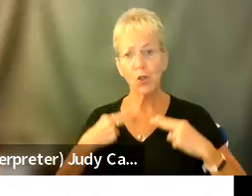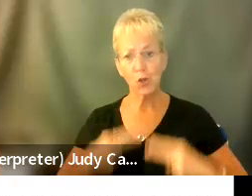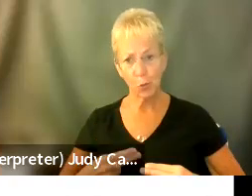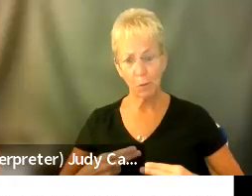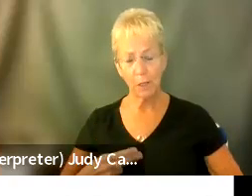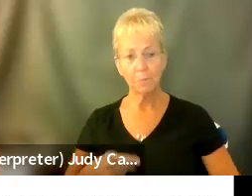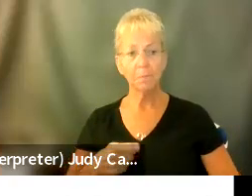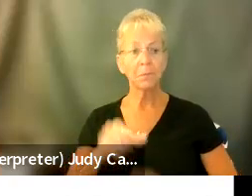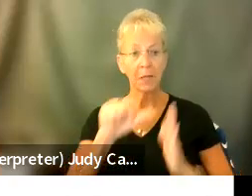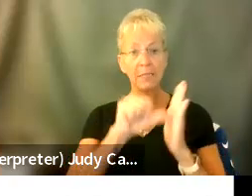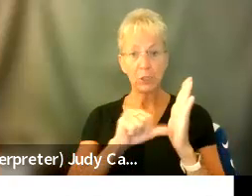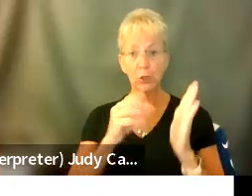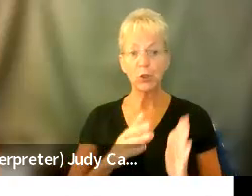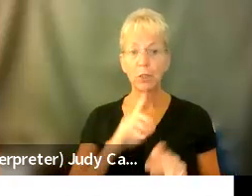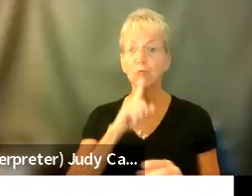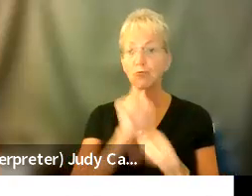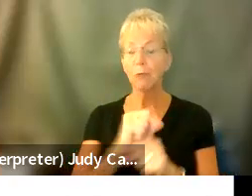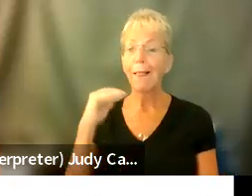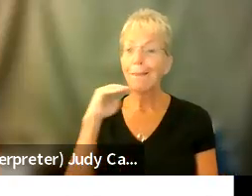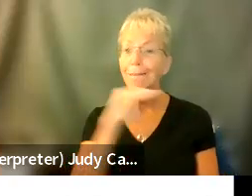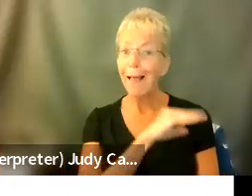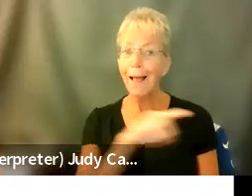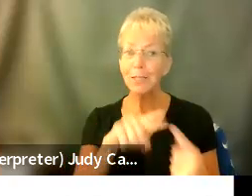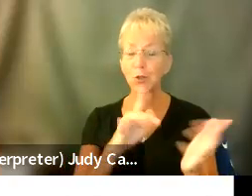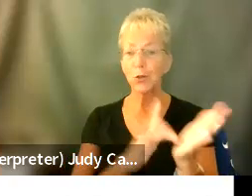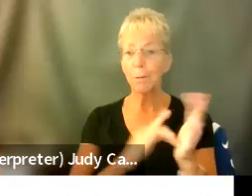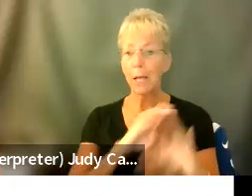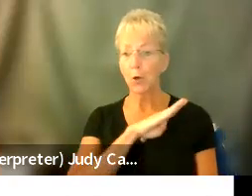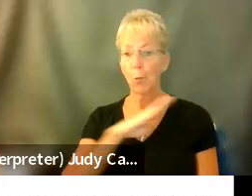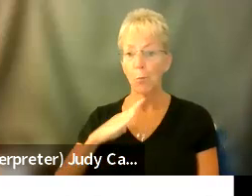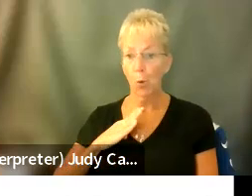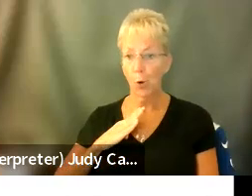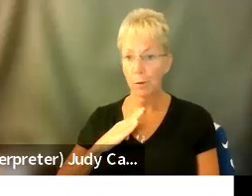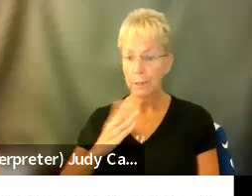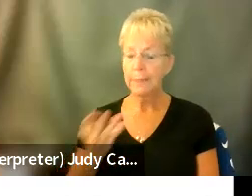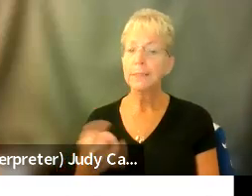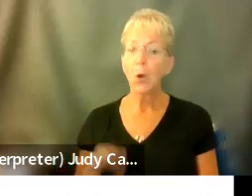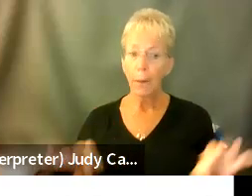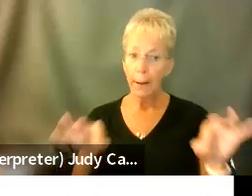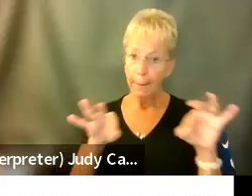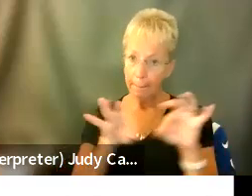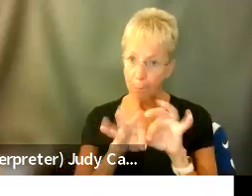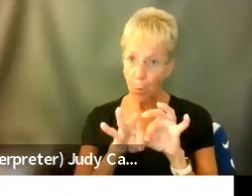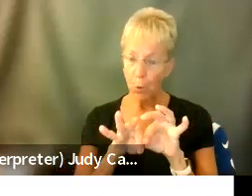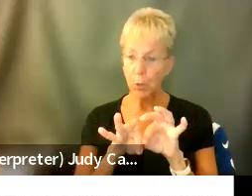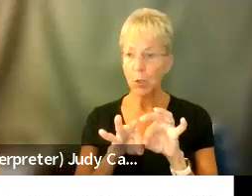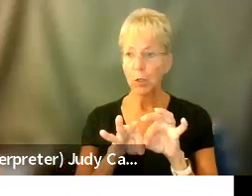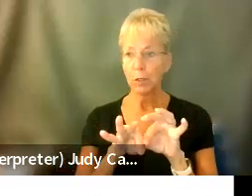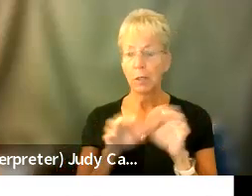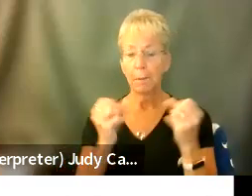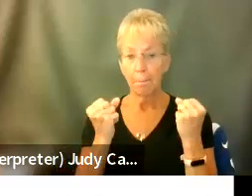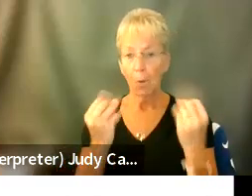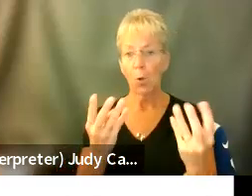surgeon actually lied to the medical board. So it's very, very important to get multiple,